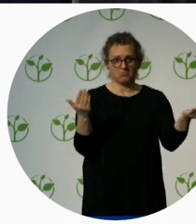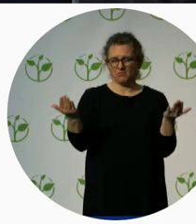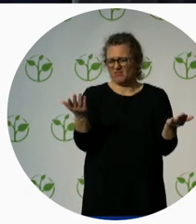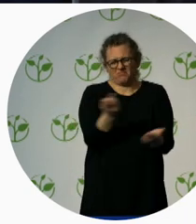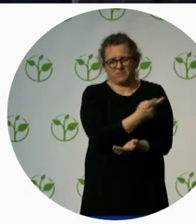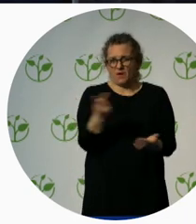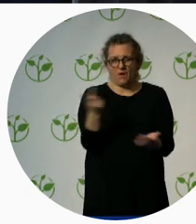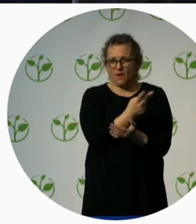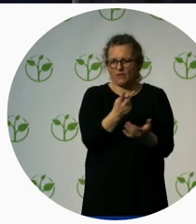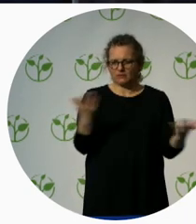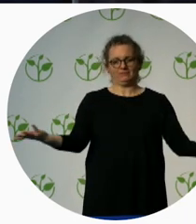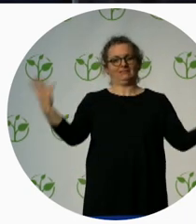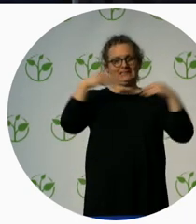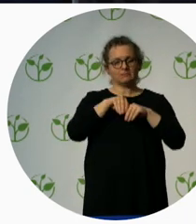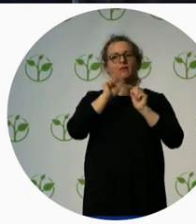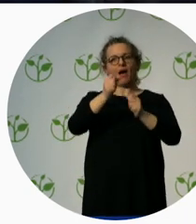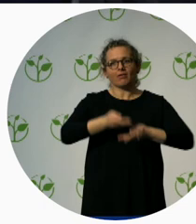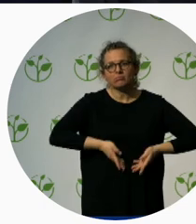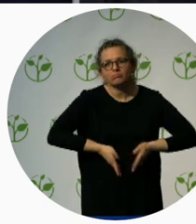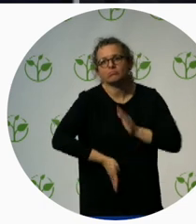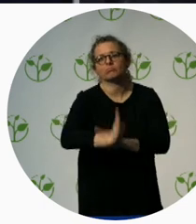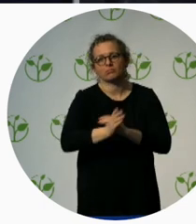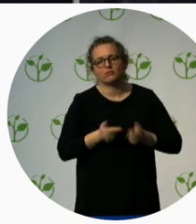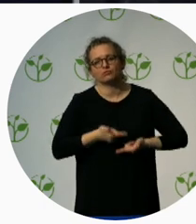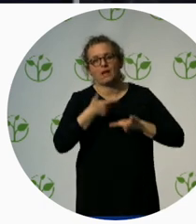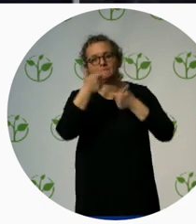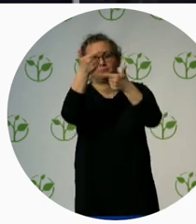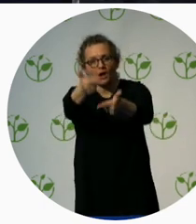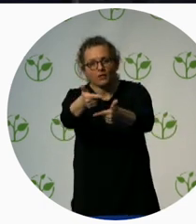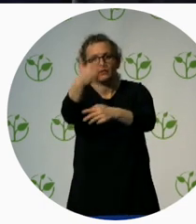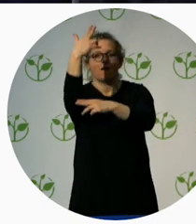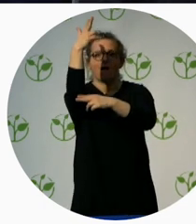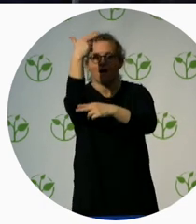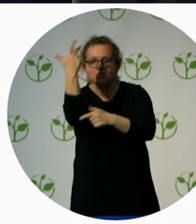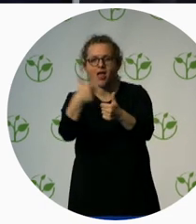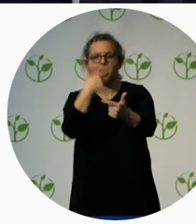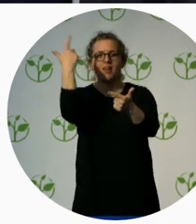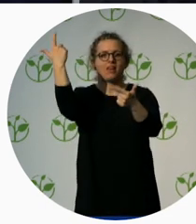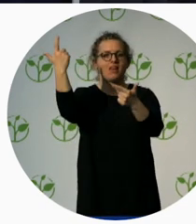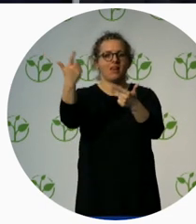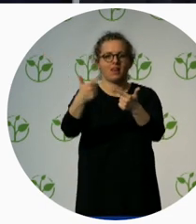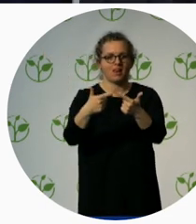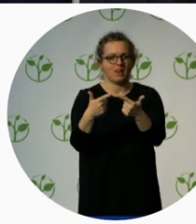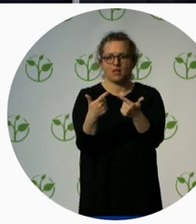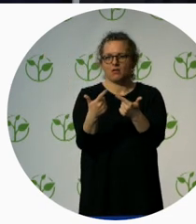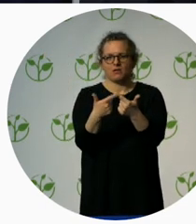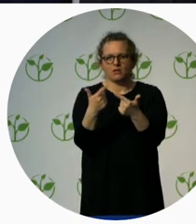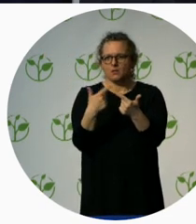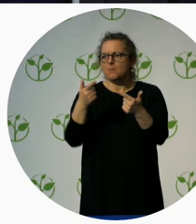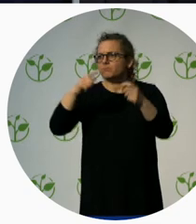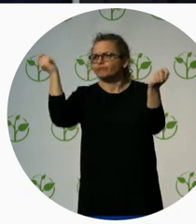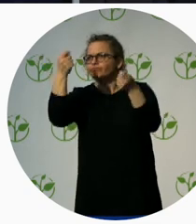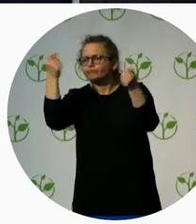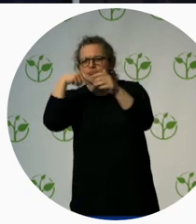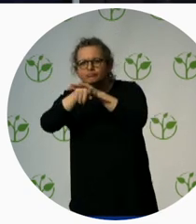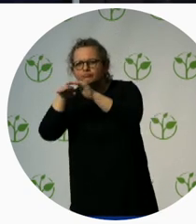food and beverage, attractions, supportive services along the value chain need to be accessible for everyone.